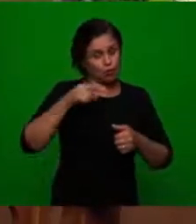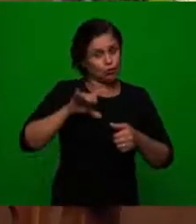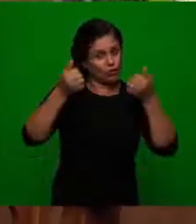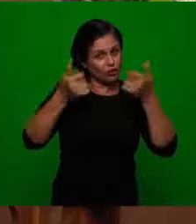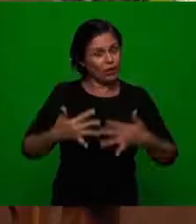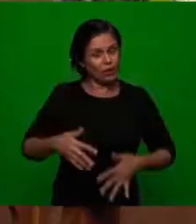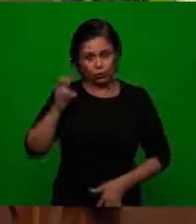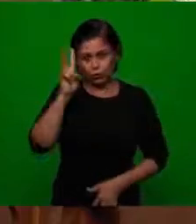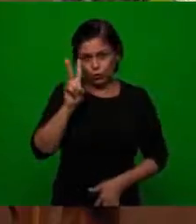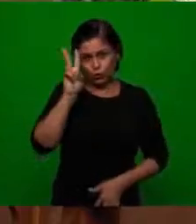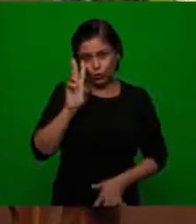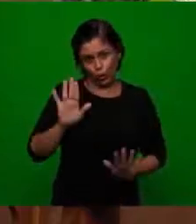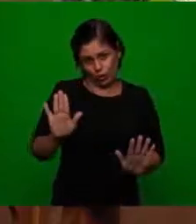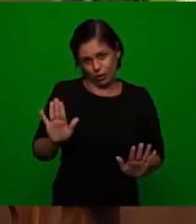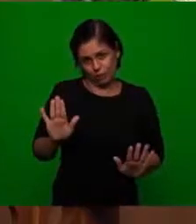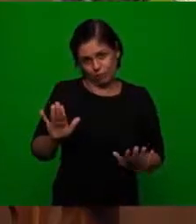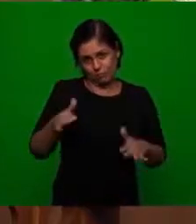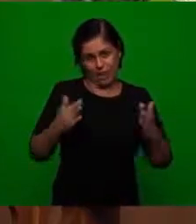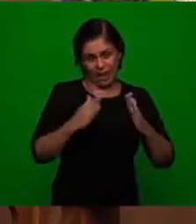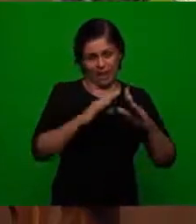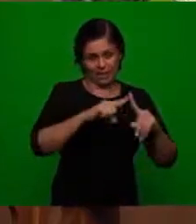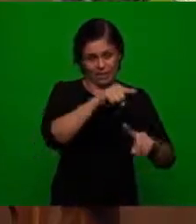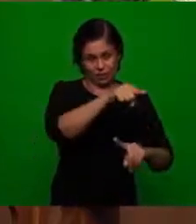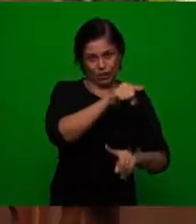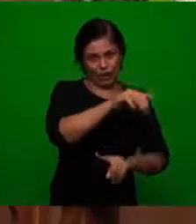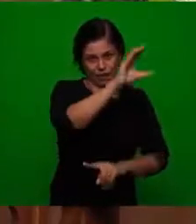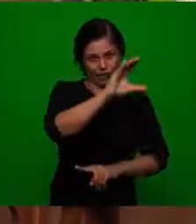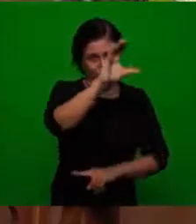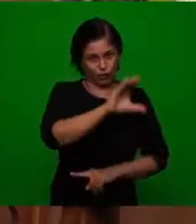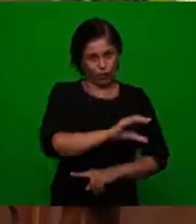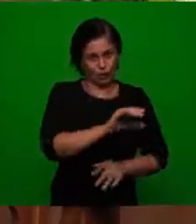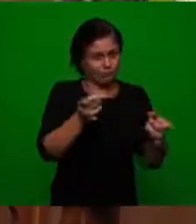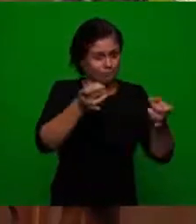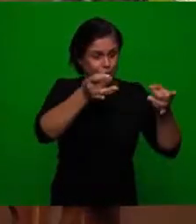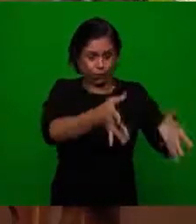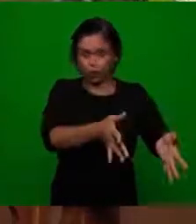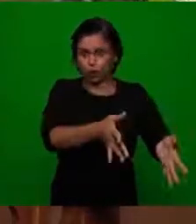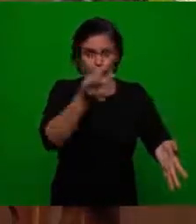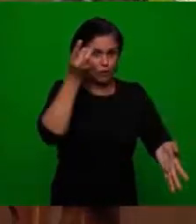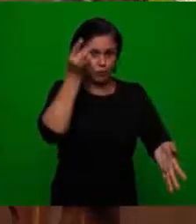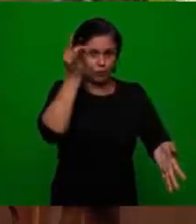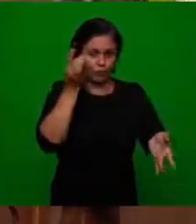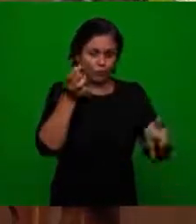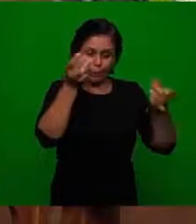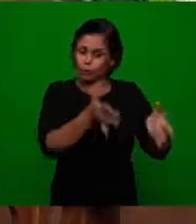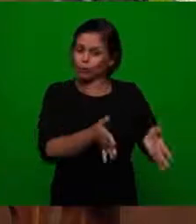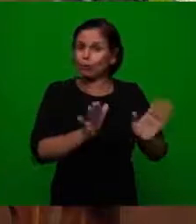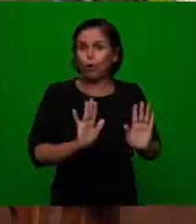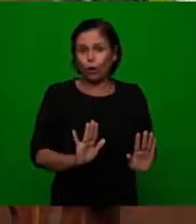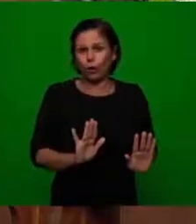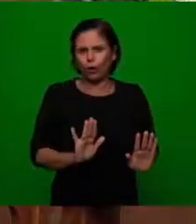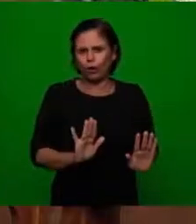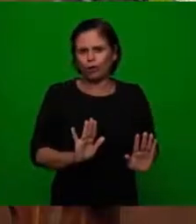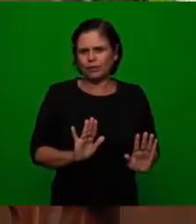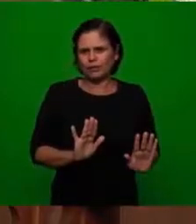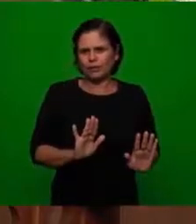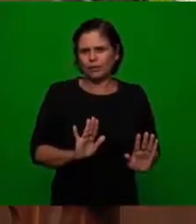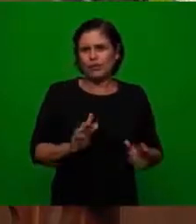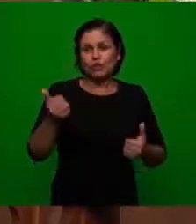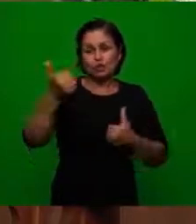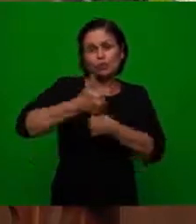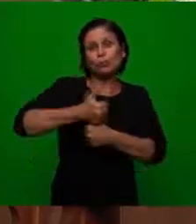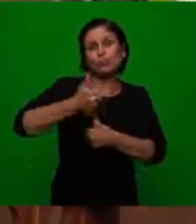this is something that is part of who participated in this religion or any other religion why was the spiritual we can do all